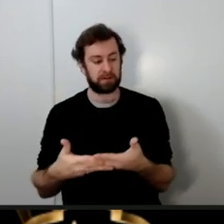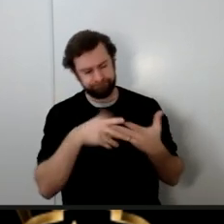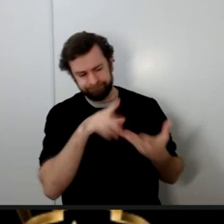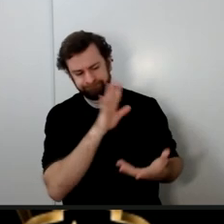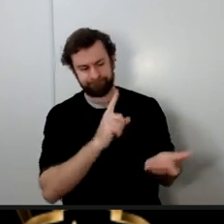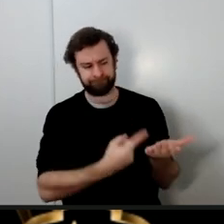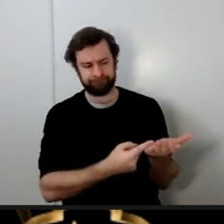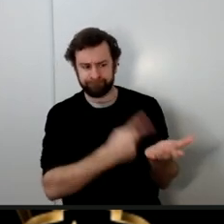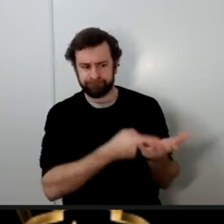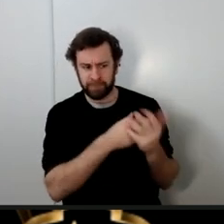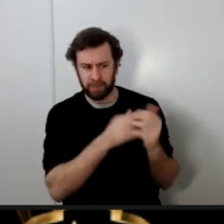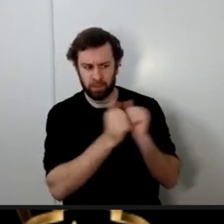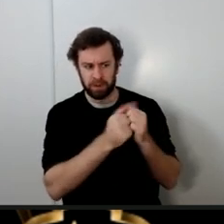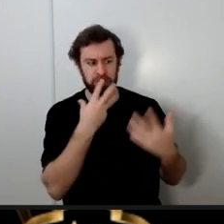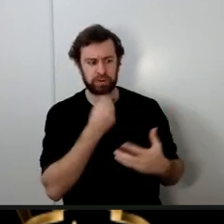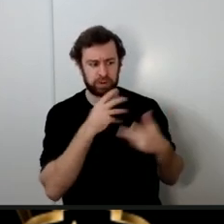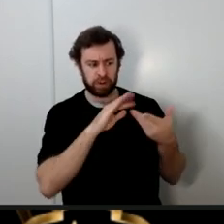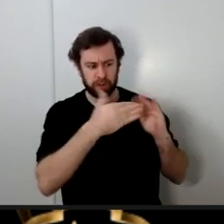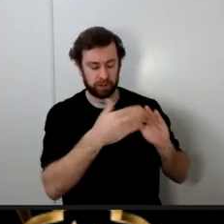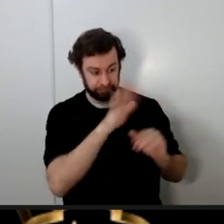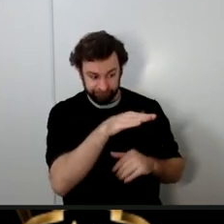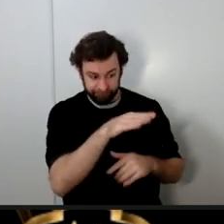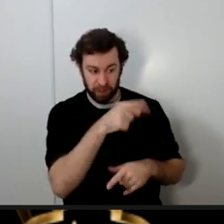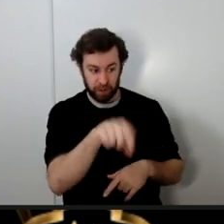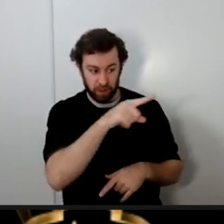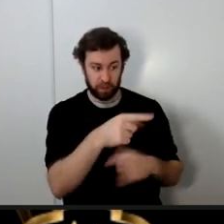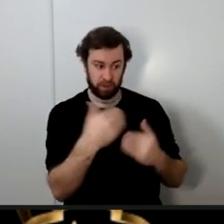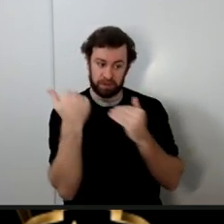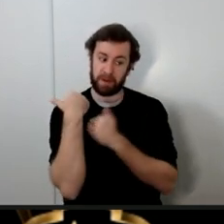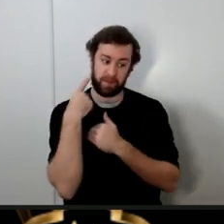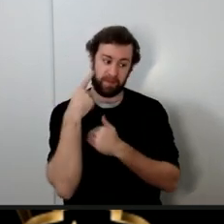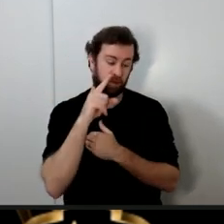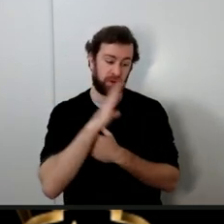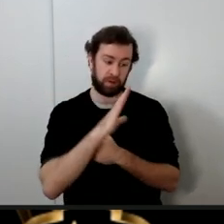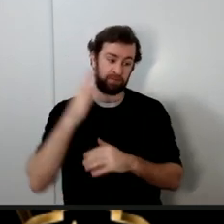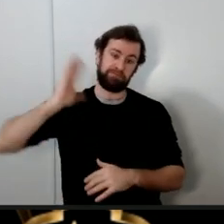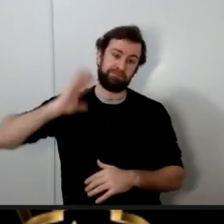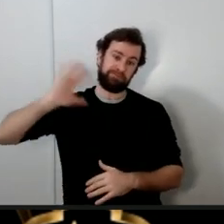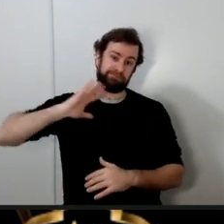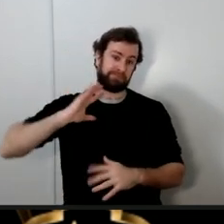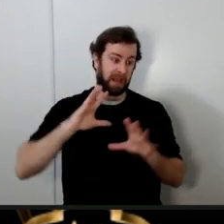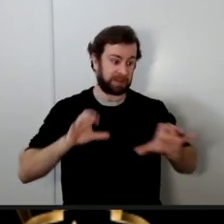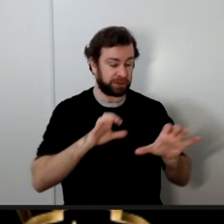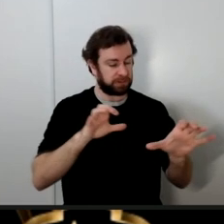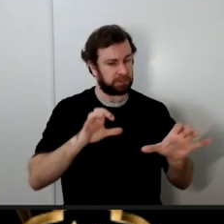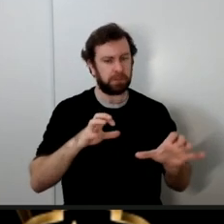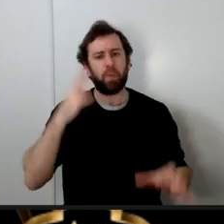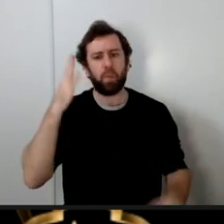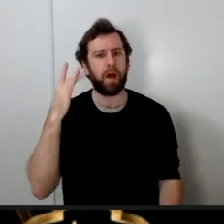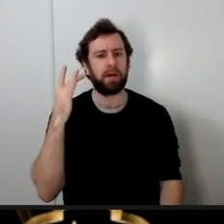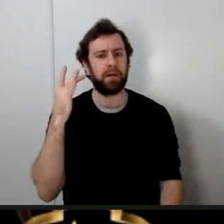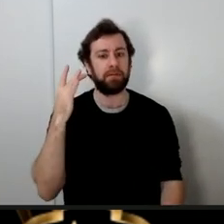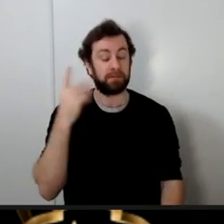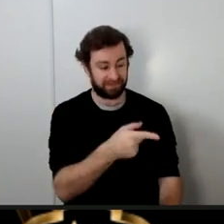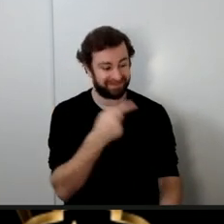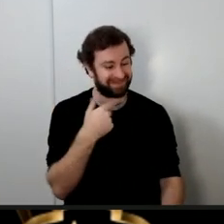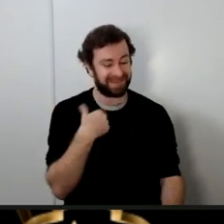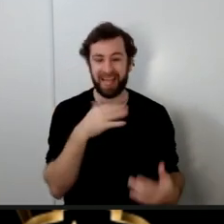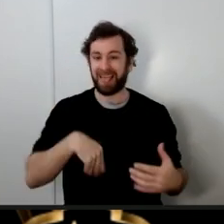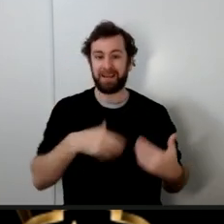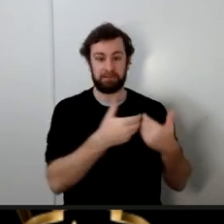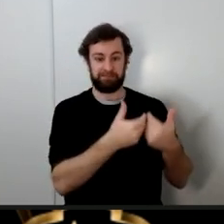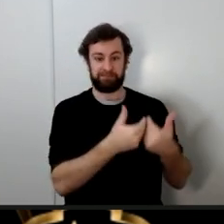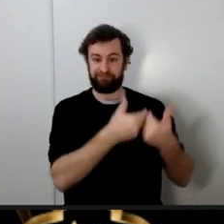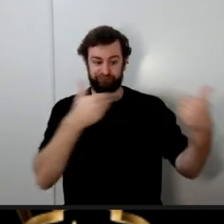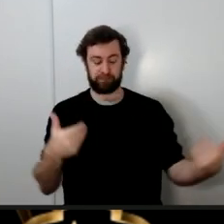time and pretty much holding them responsible for that why does the Quran do that because they had not dissociated from the